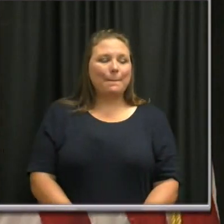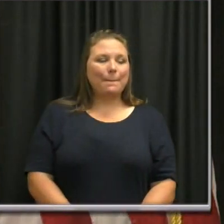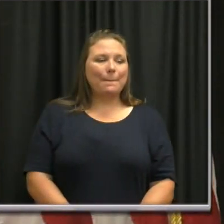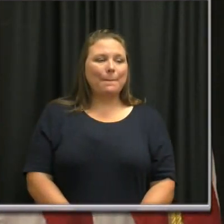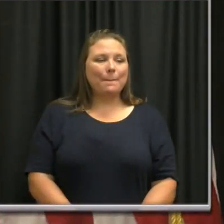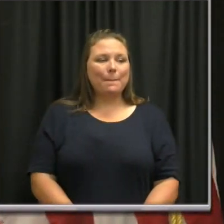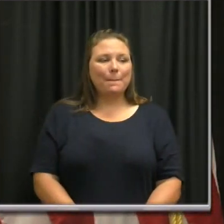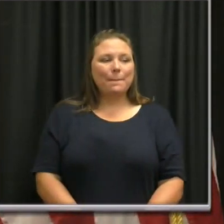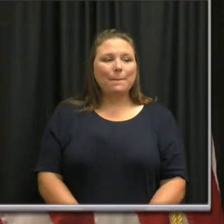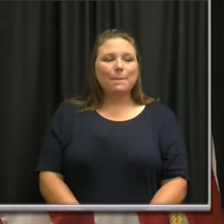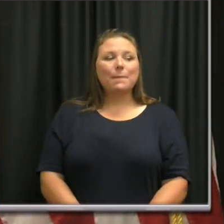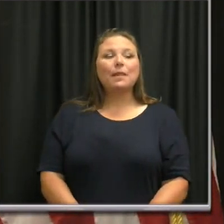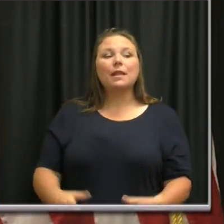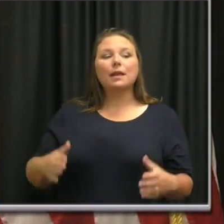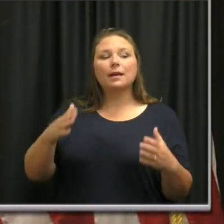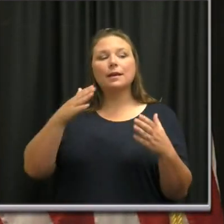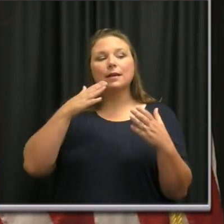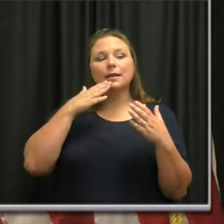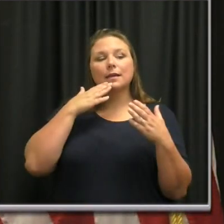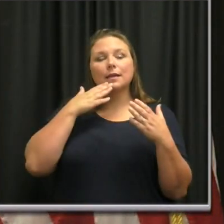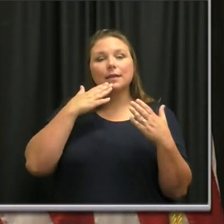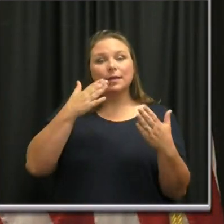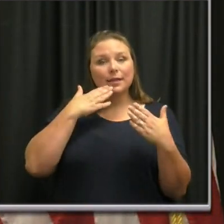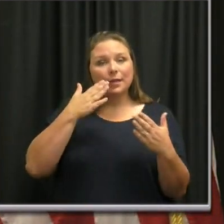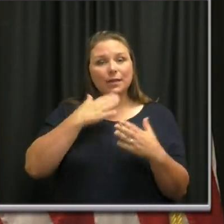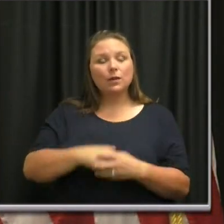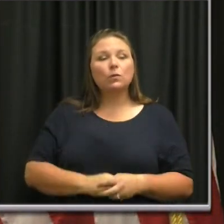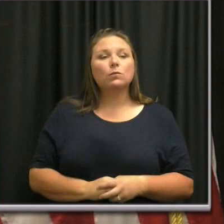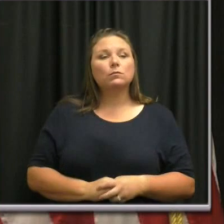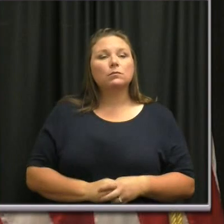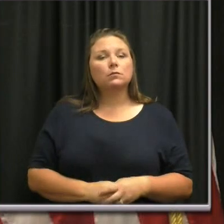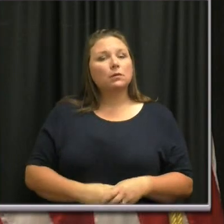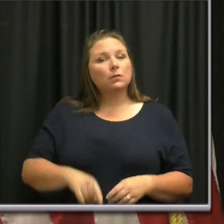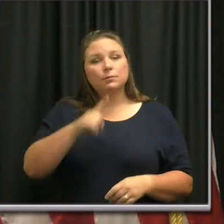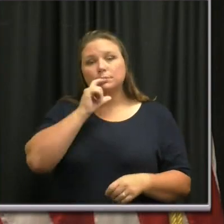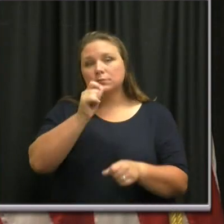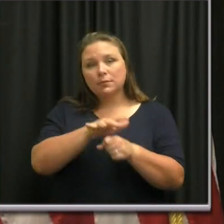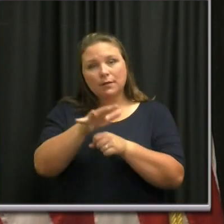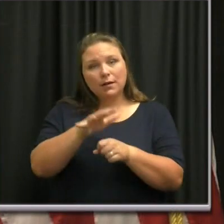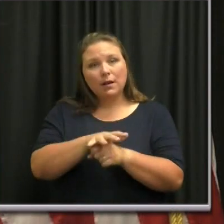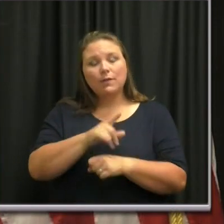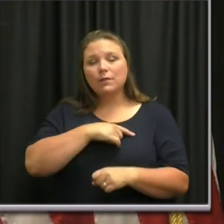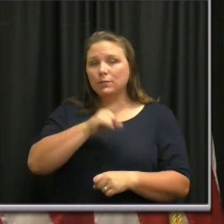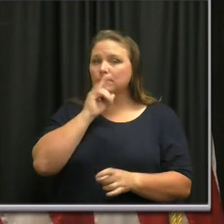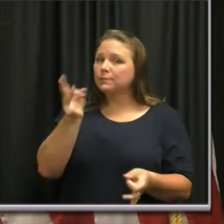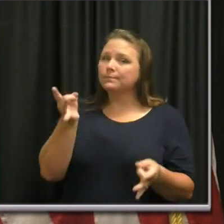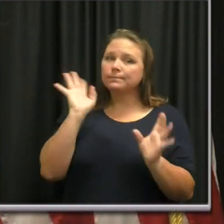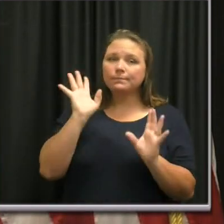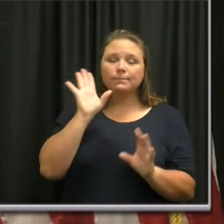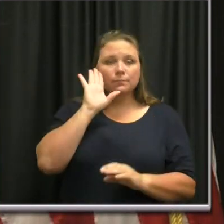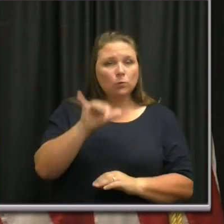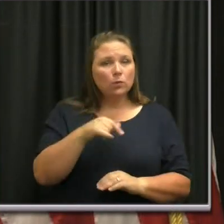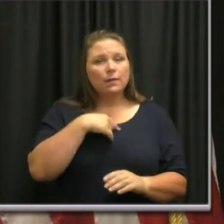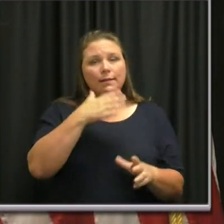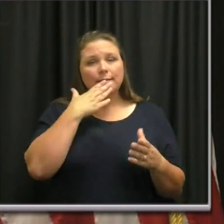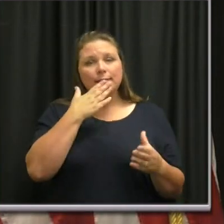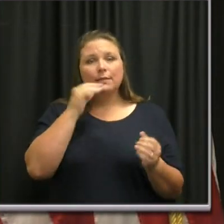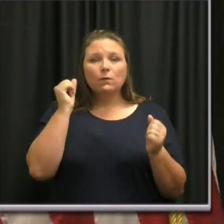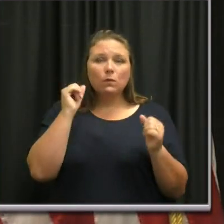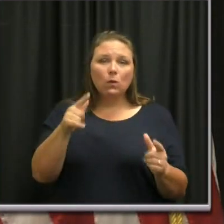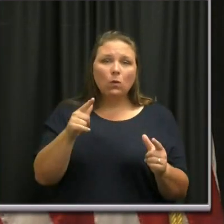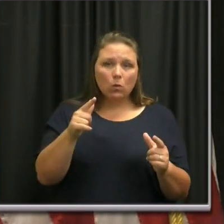Well, thank you. Um, I'm sure not enough. It's sure it's devastating. And I want to thank all,